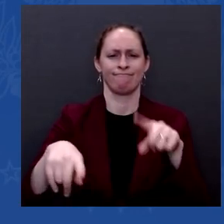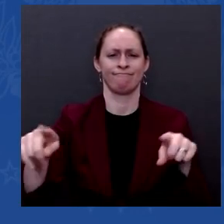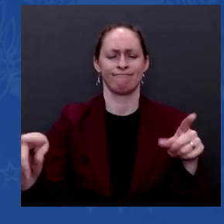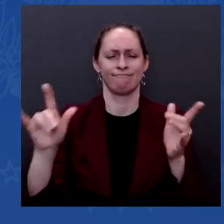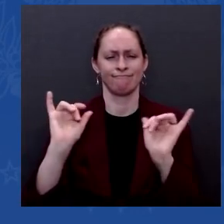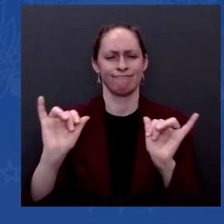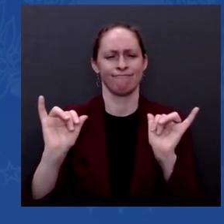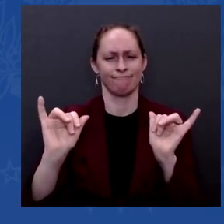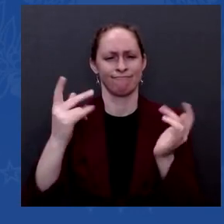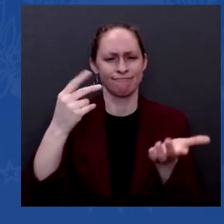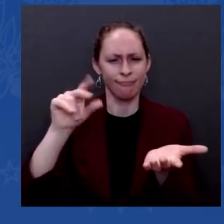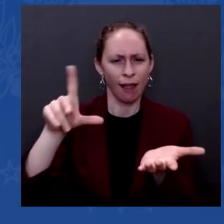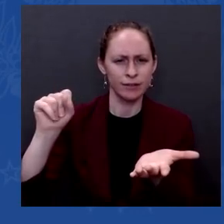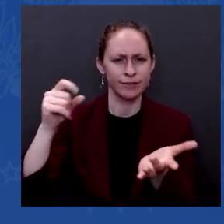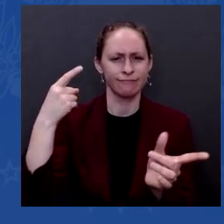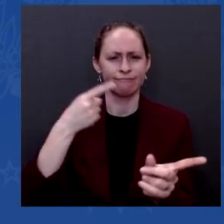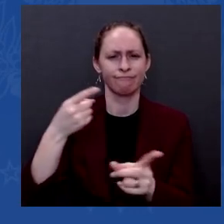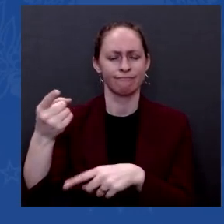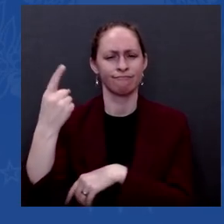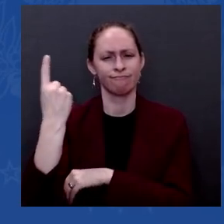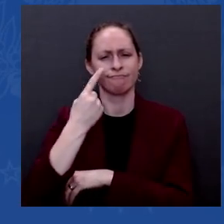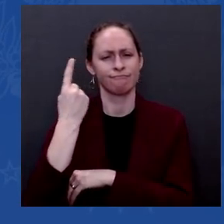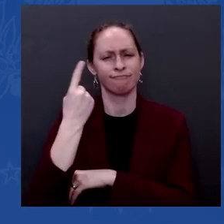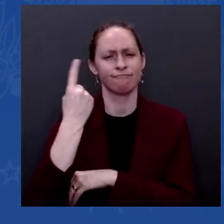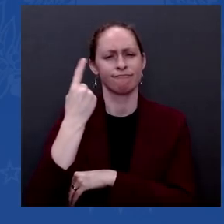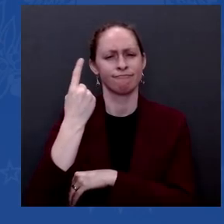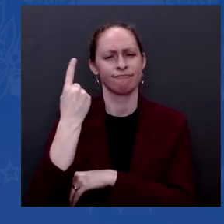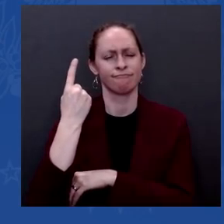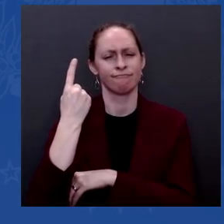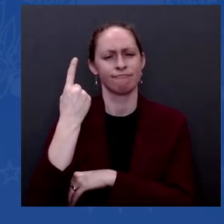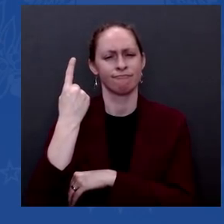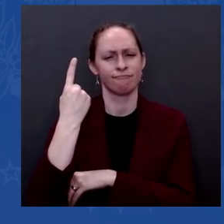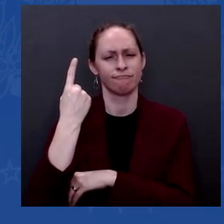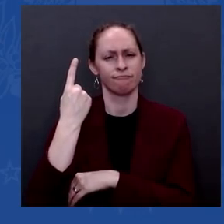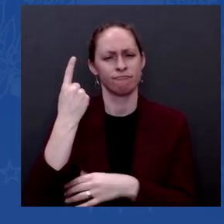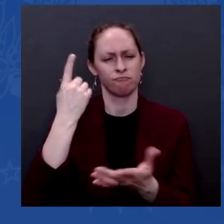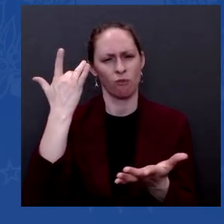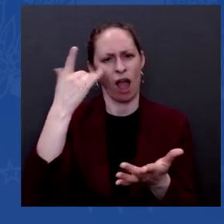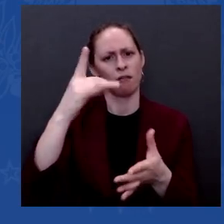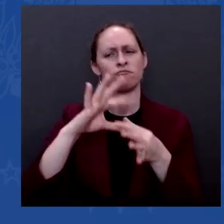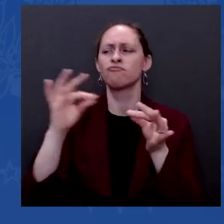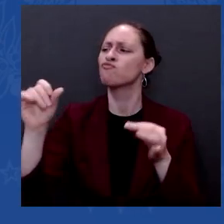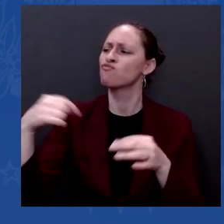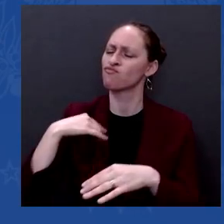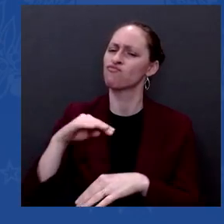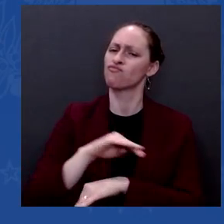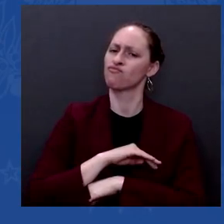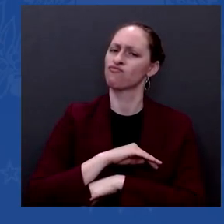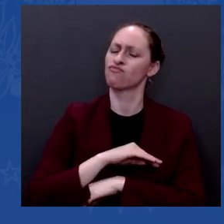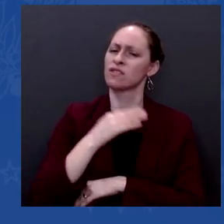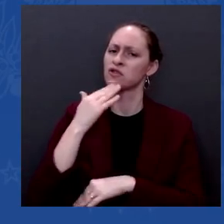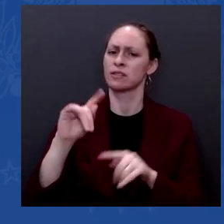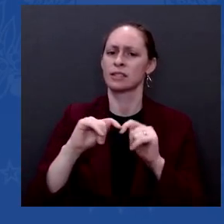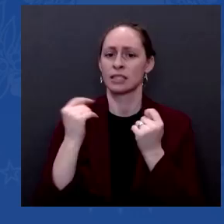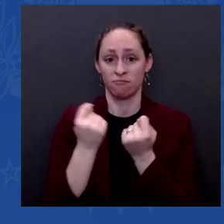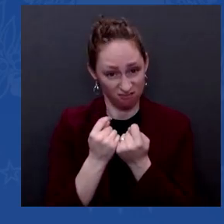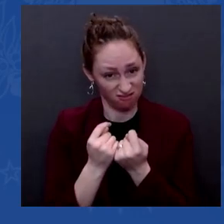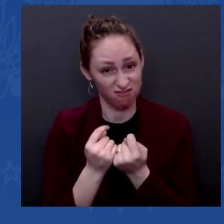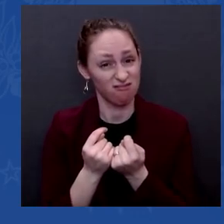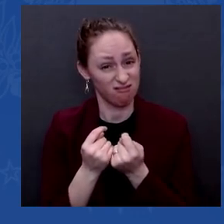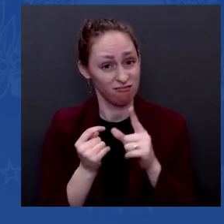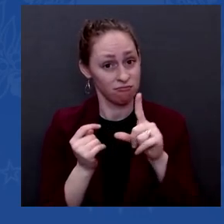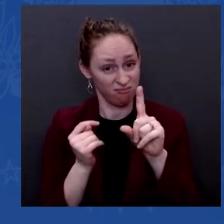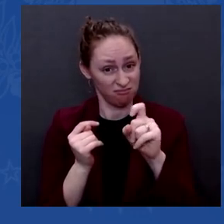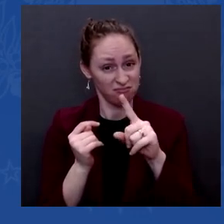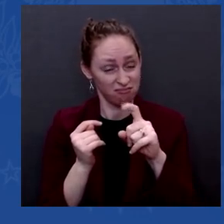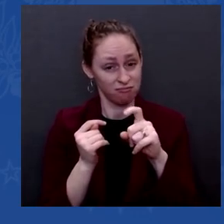not willing to make or interested in making any changes, either at the CDC or other agencies, given the fact that the messages have been so confusing? Well, first of